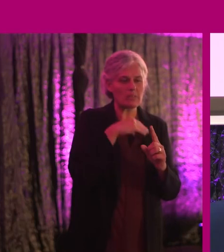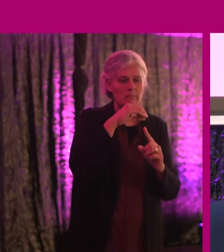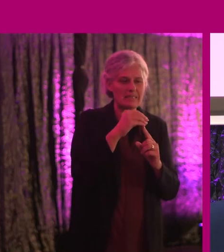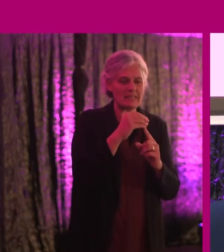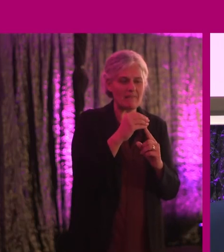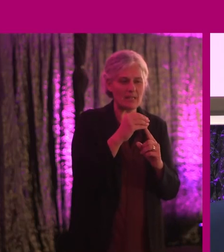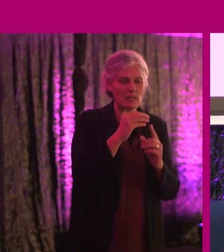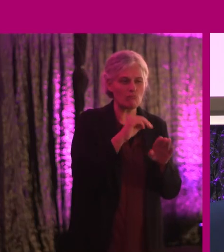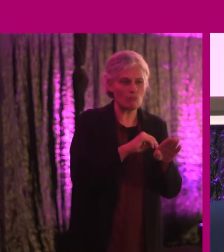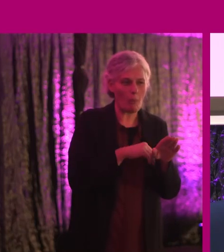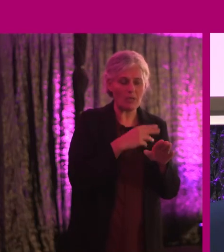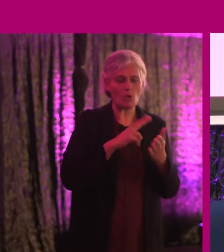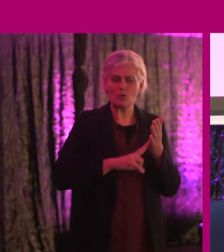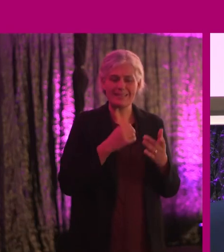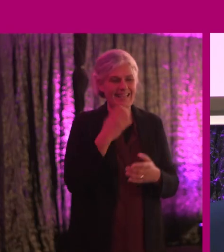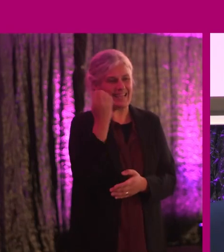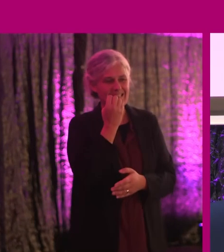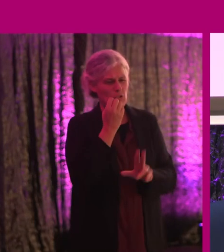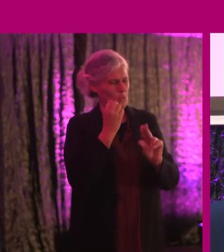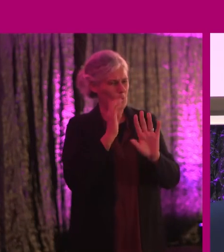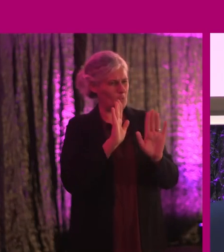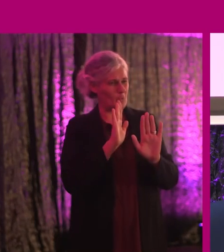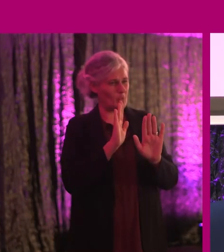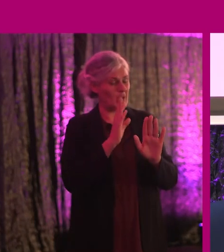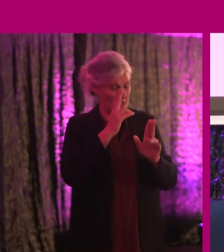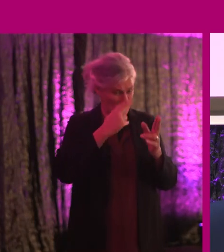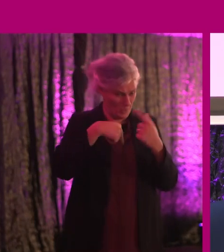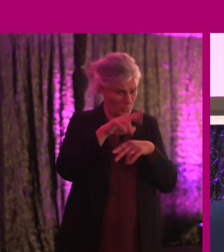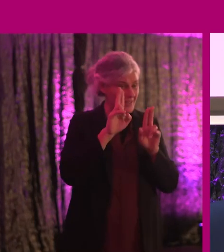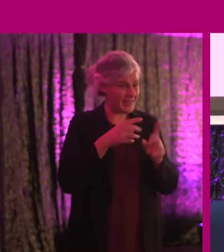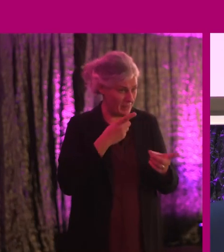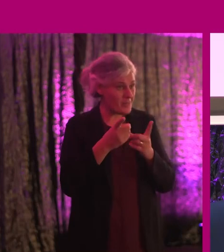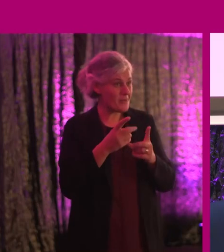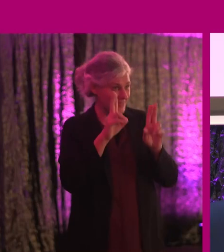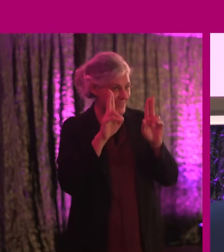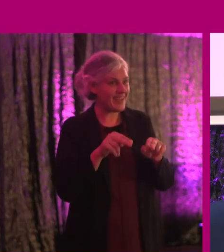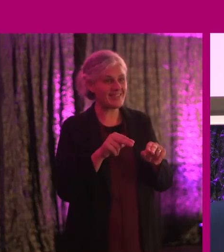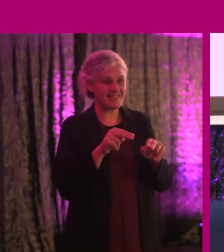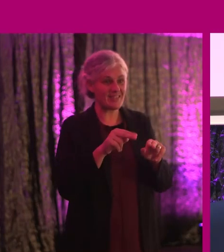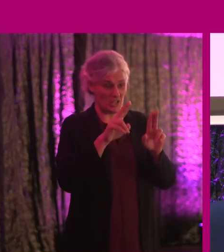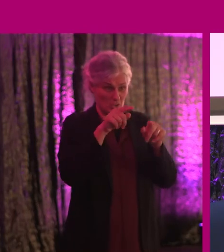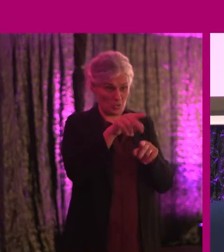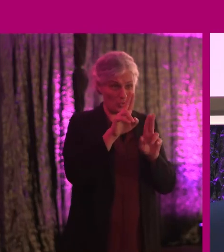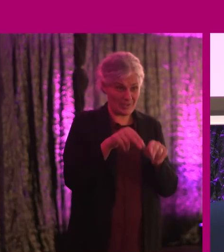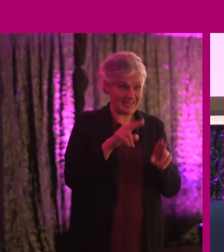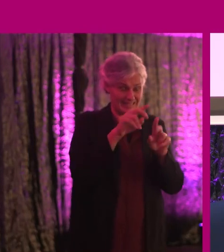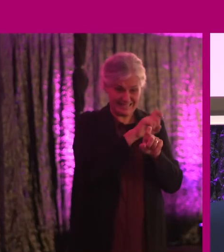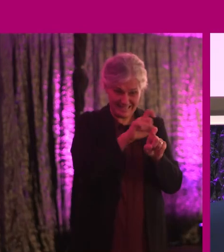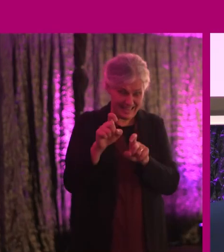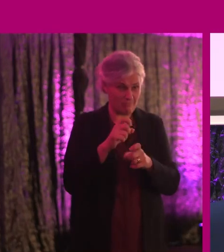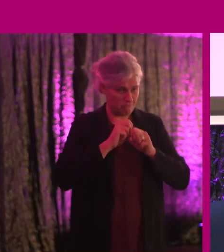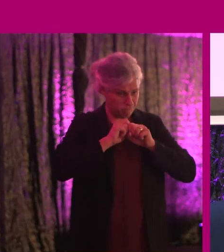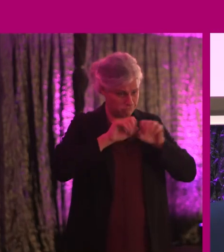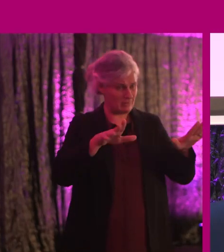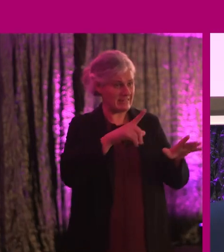business are using that as an excuse. No, no, no, no. We can do this. We can do this. You can still disclose of having a